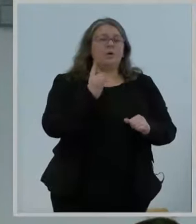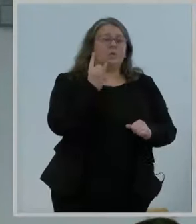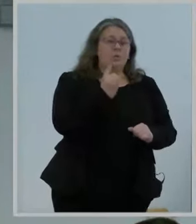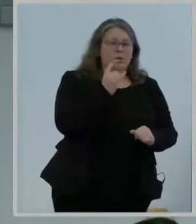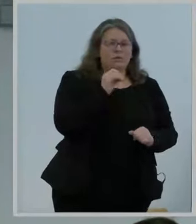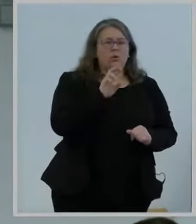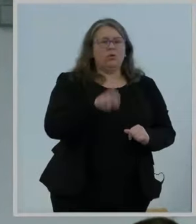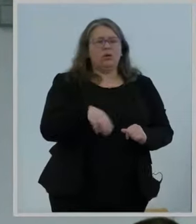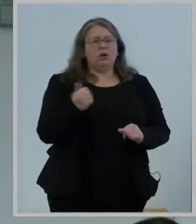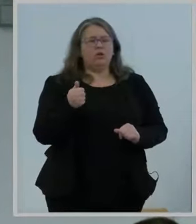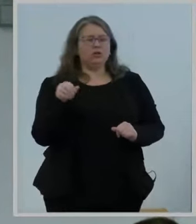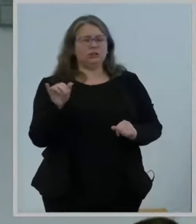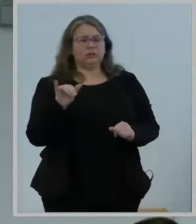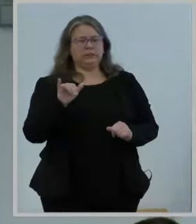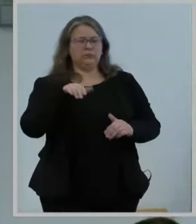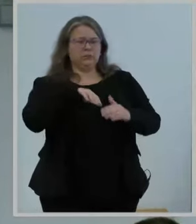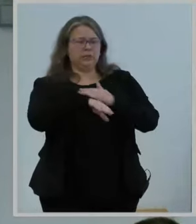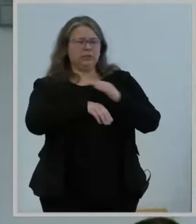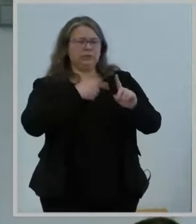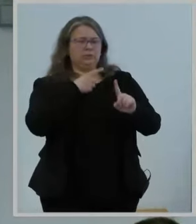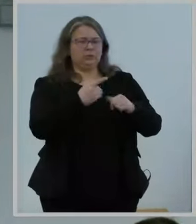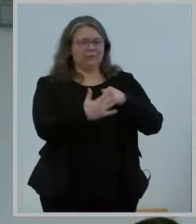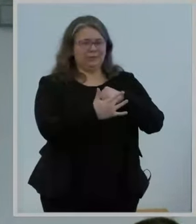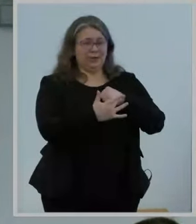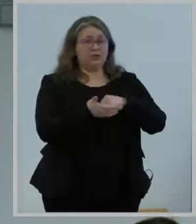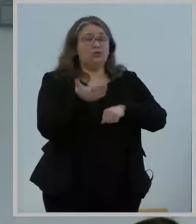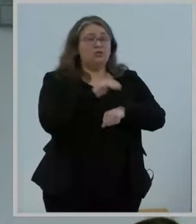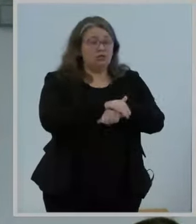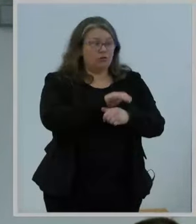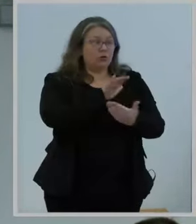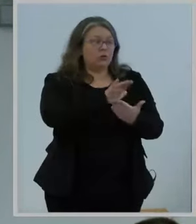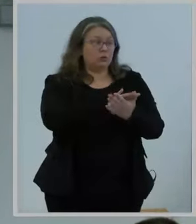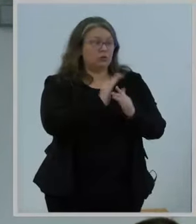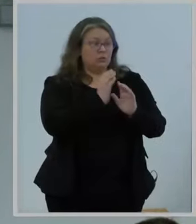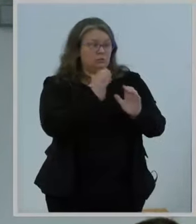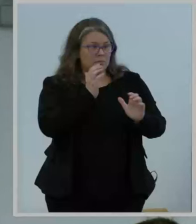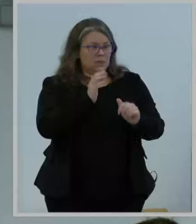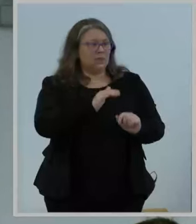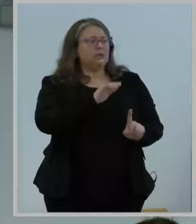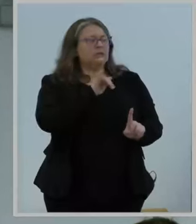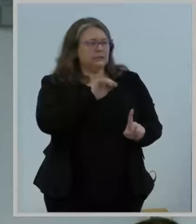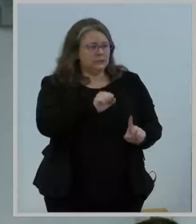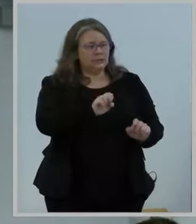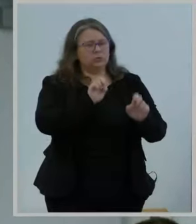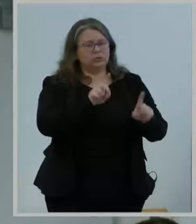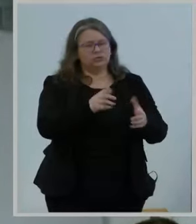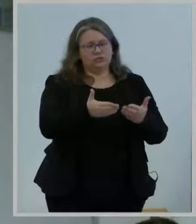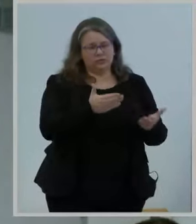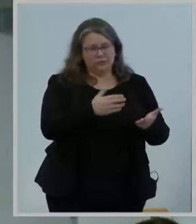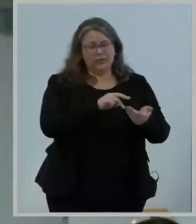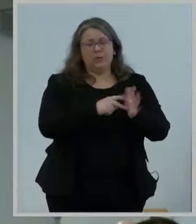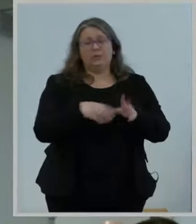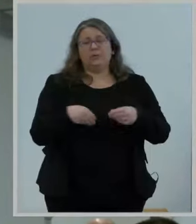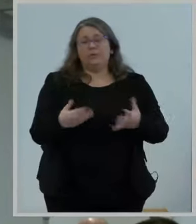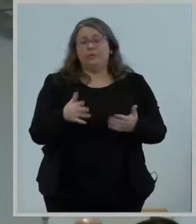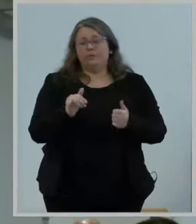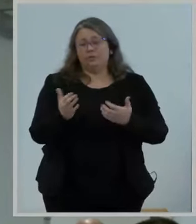on school buses is an educational purpose and the provision of such service is therefore eligible for E-rate funding.